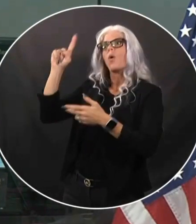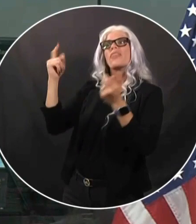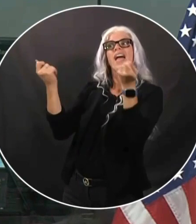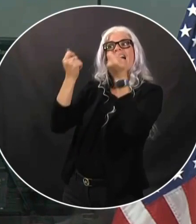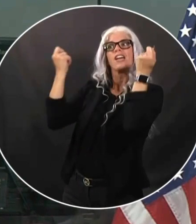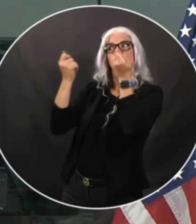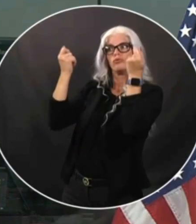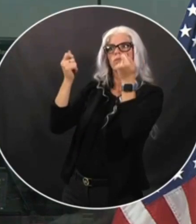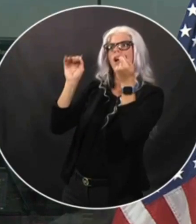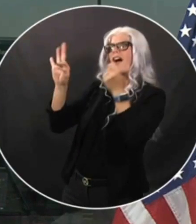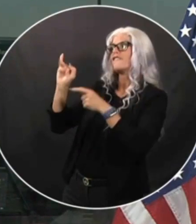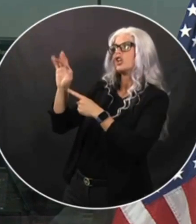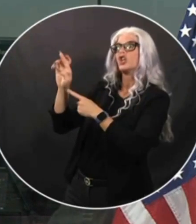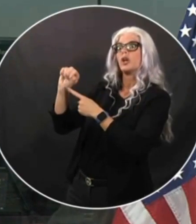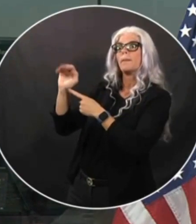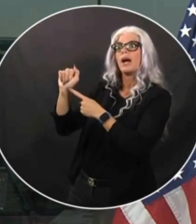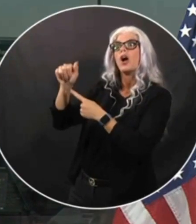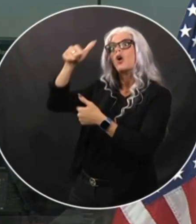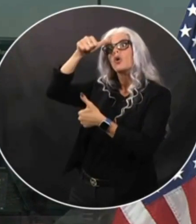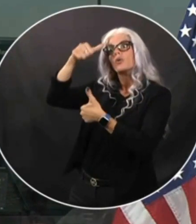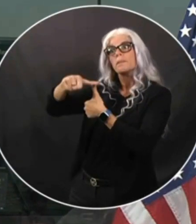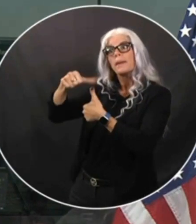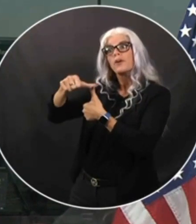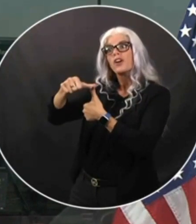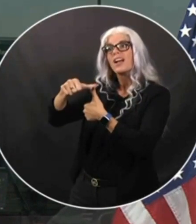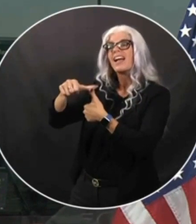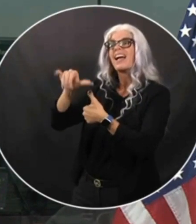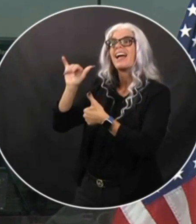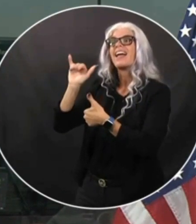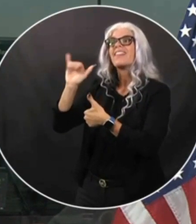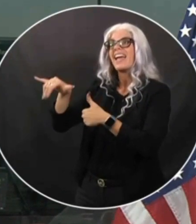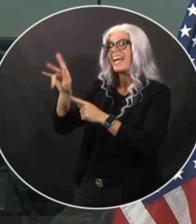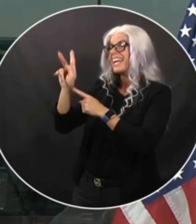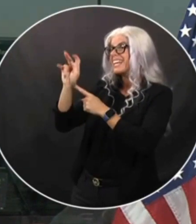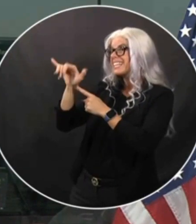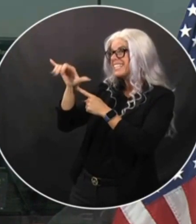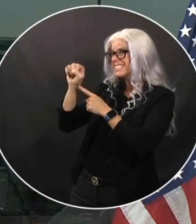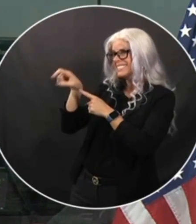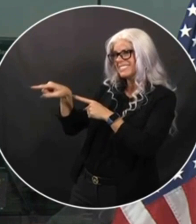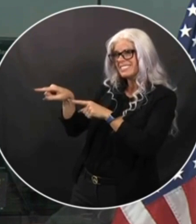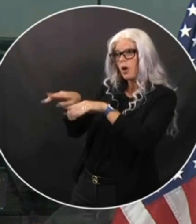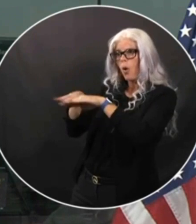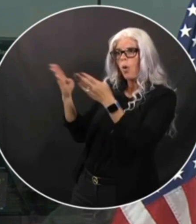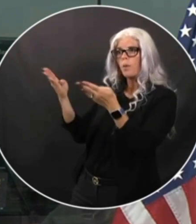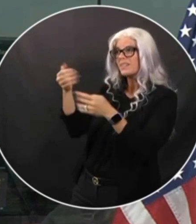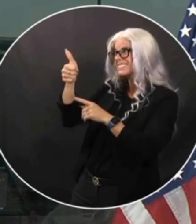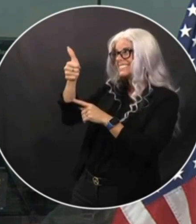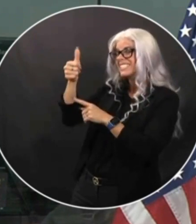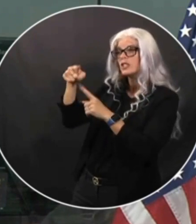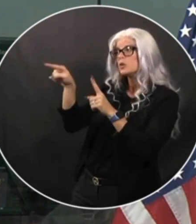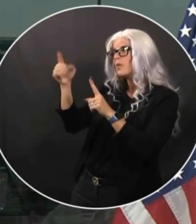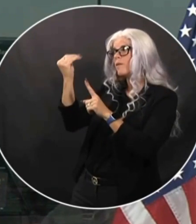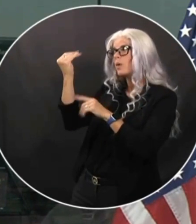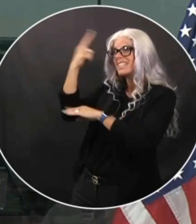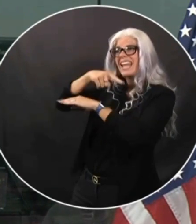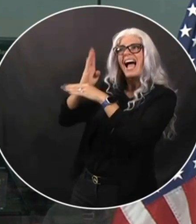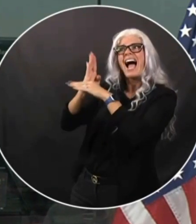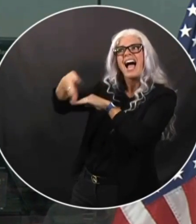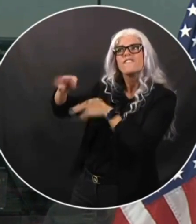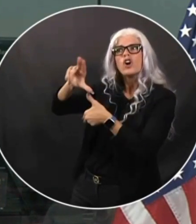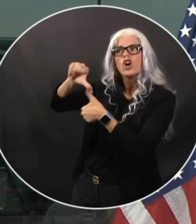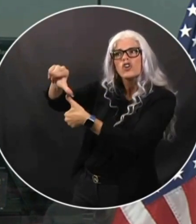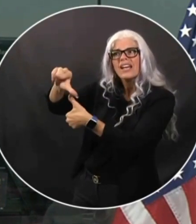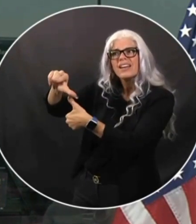you know, if you recall, the Keys were open in like 10 to 14 days for tourism and whatnot. We need to look at them or we need to